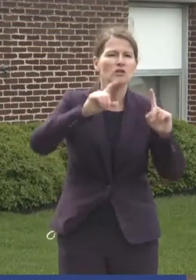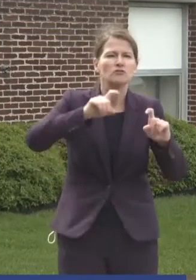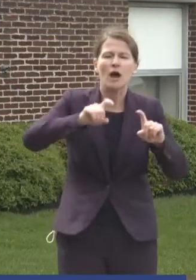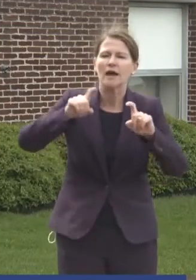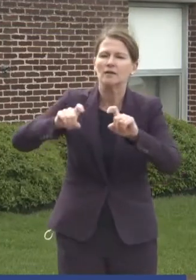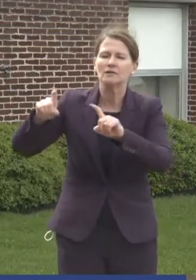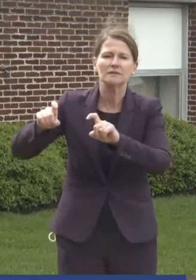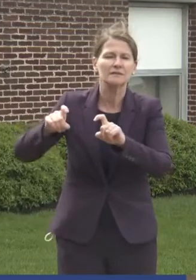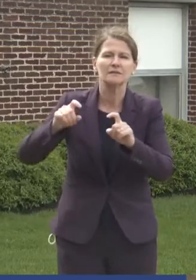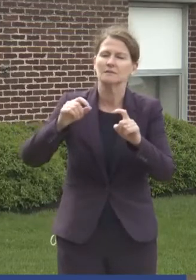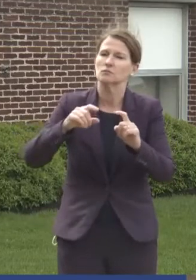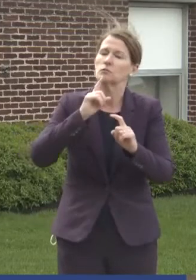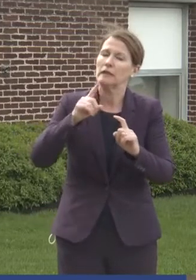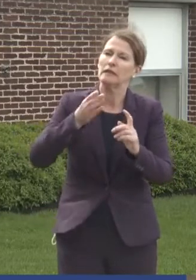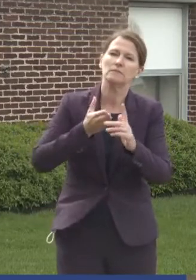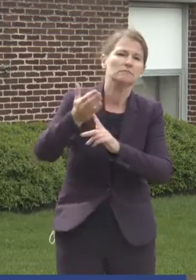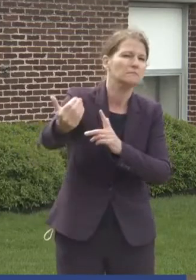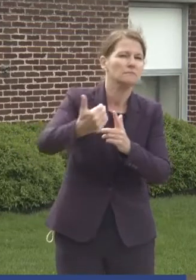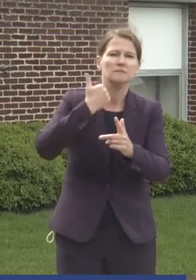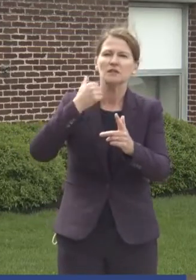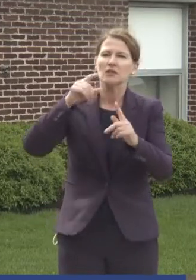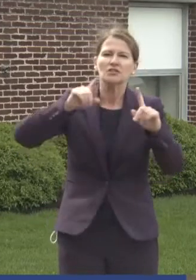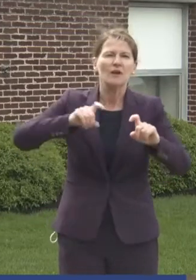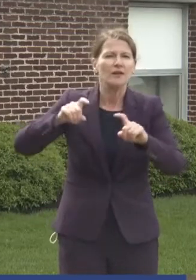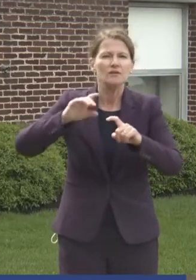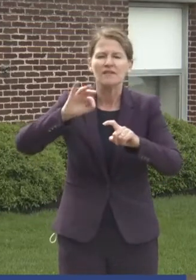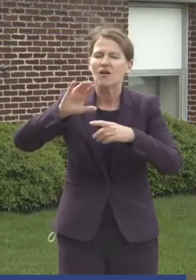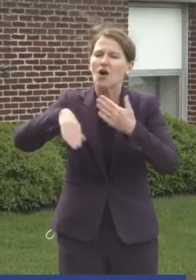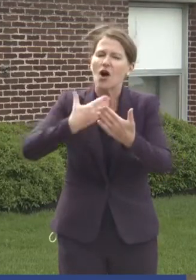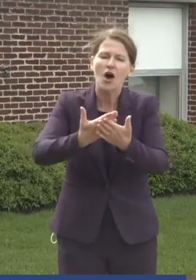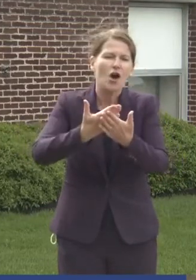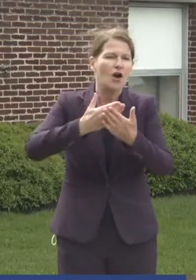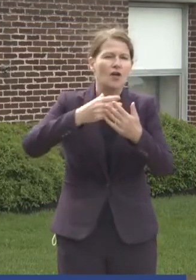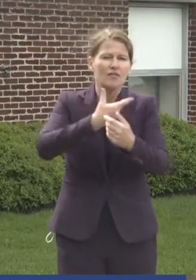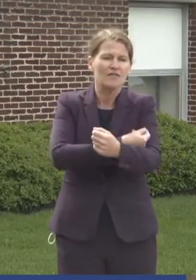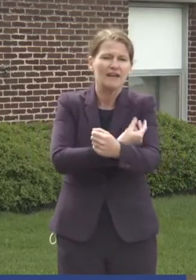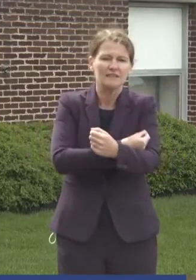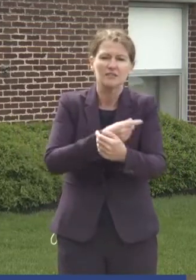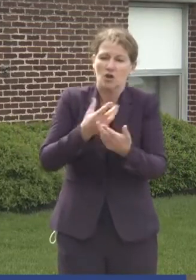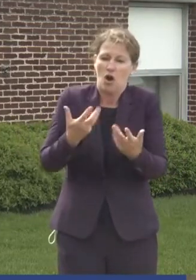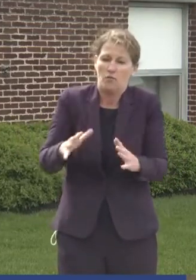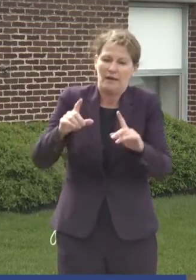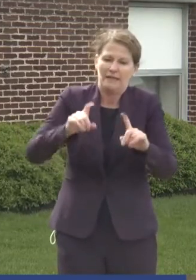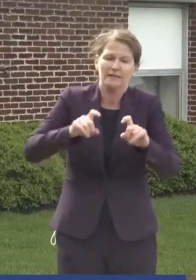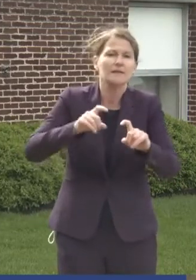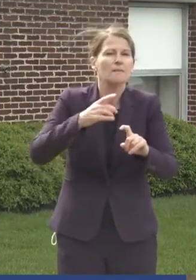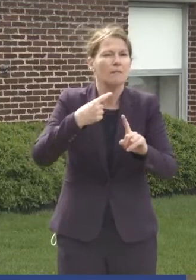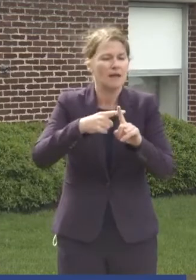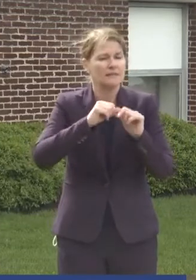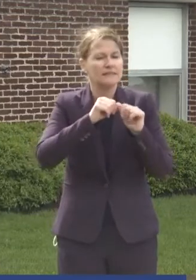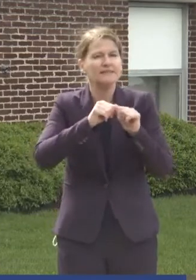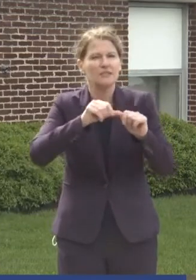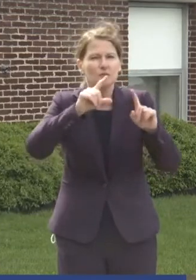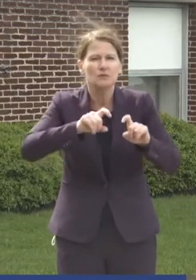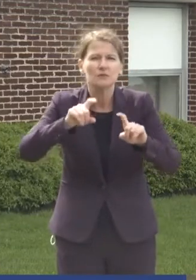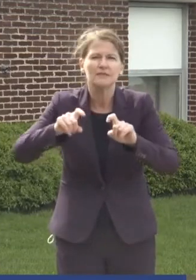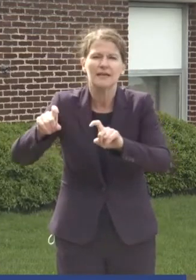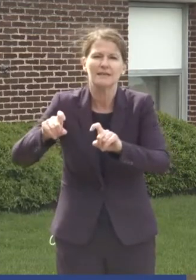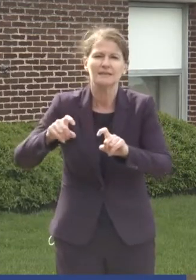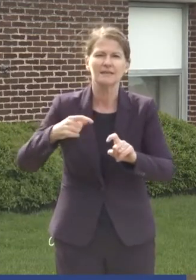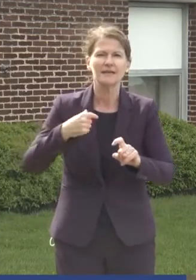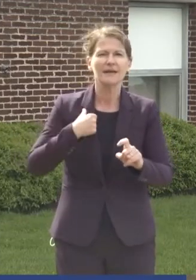extensive trials that all these vaccines went through and continue to go through. I think, you know,